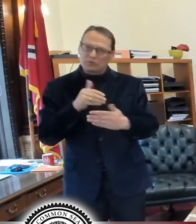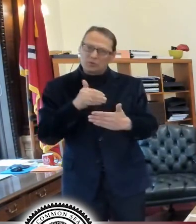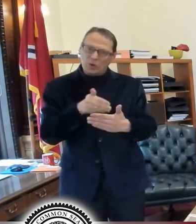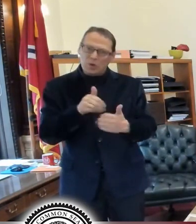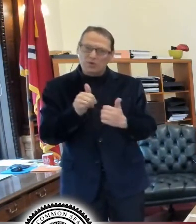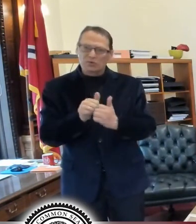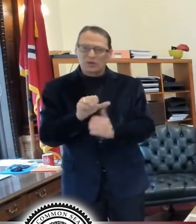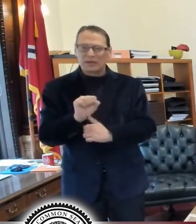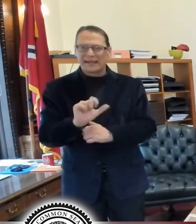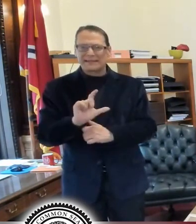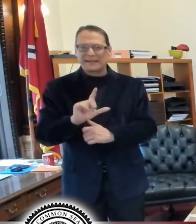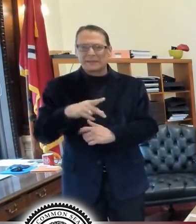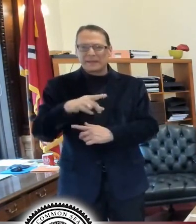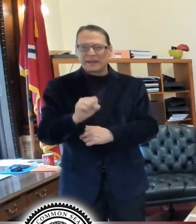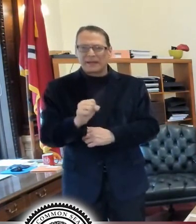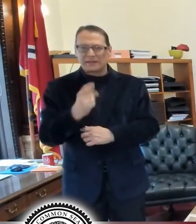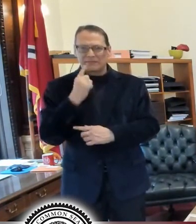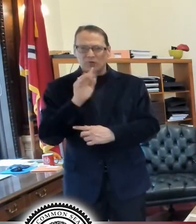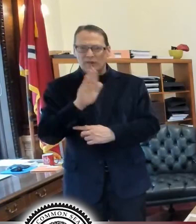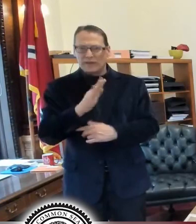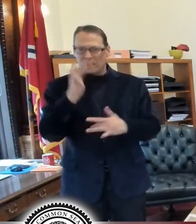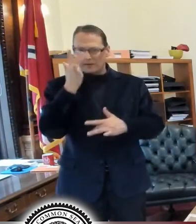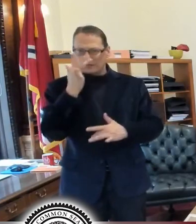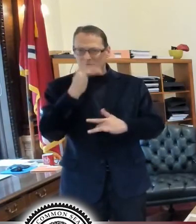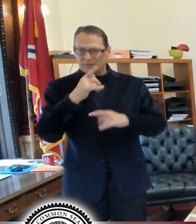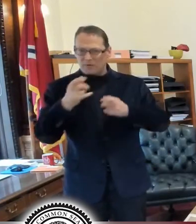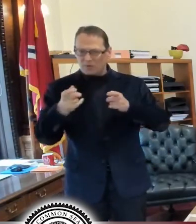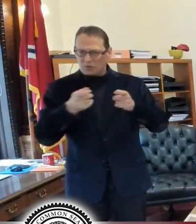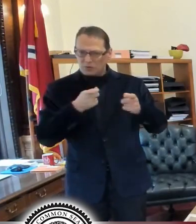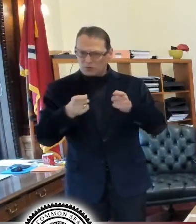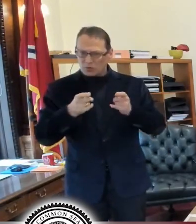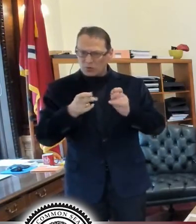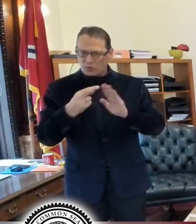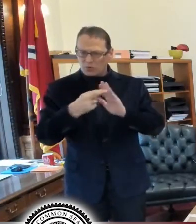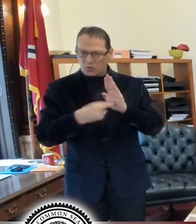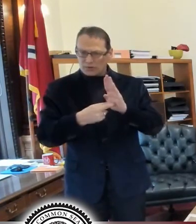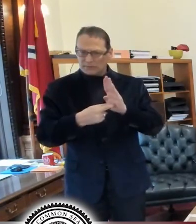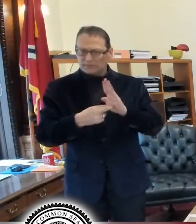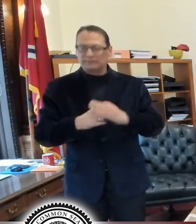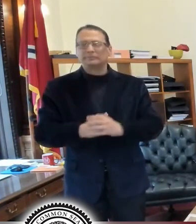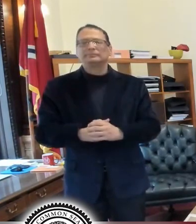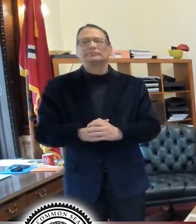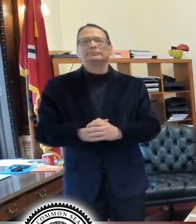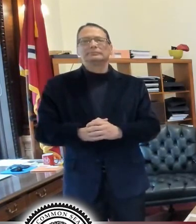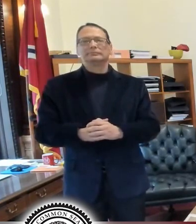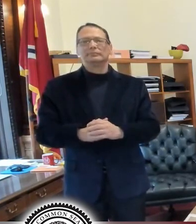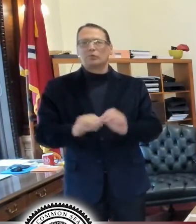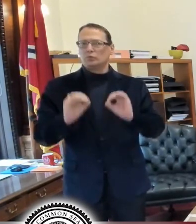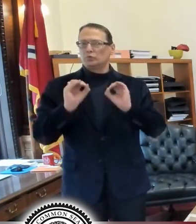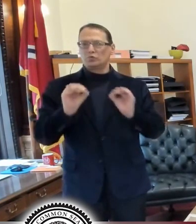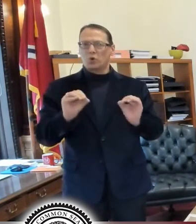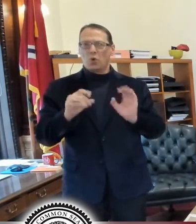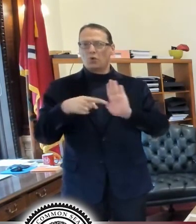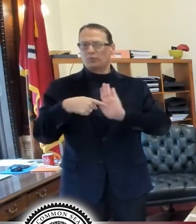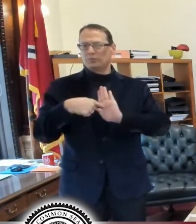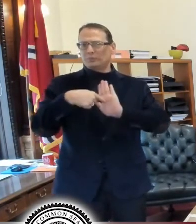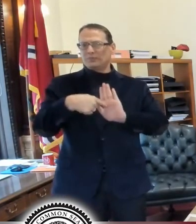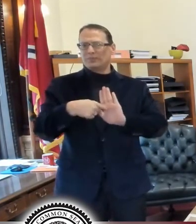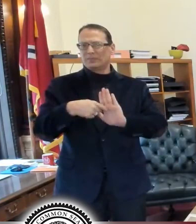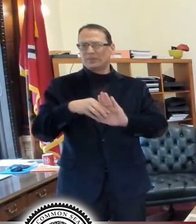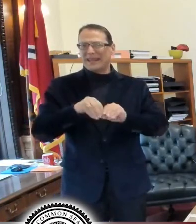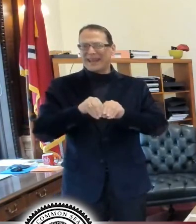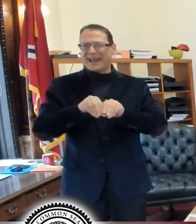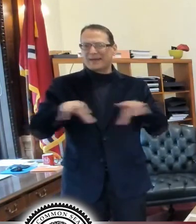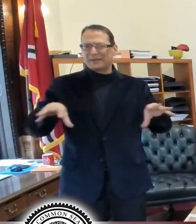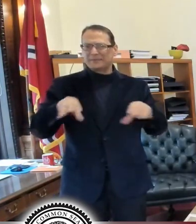their infection control procedures. And, um, there is not, uh, any indication that there's an outbreak